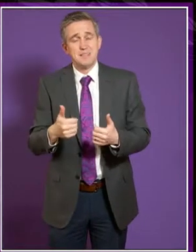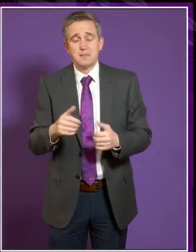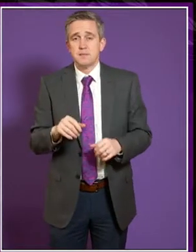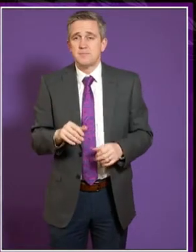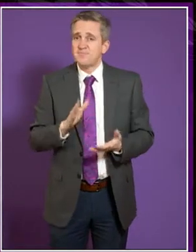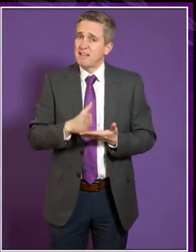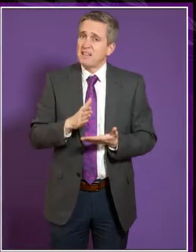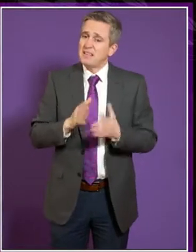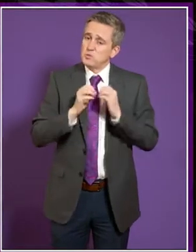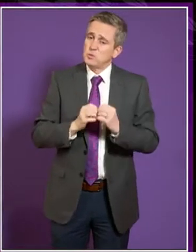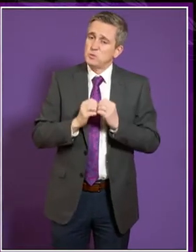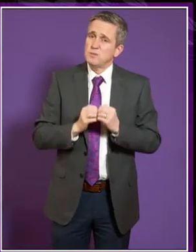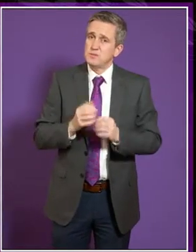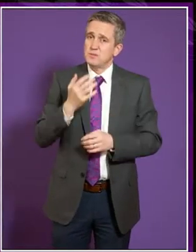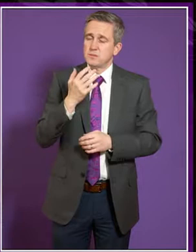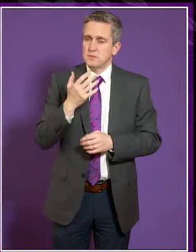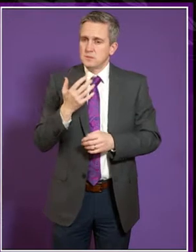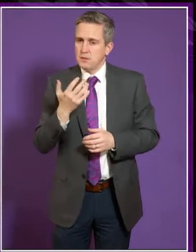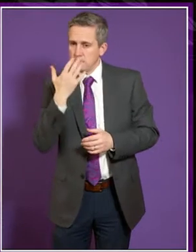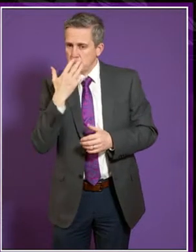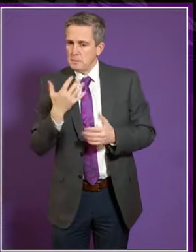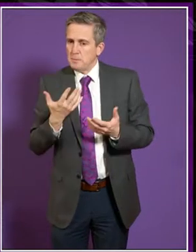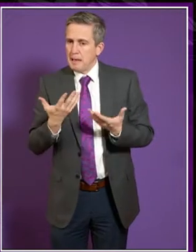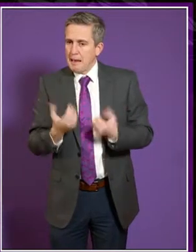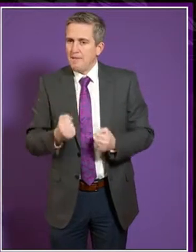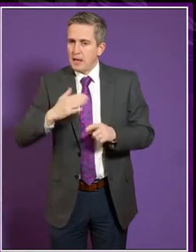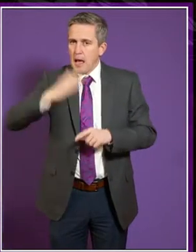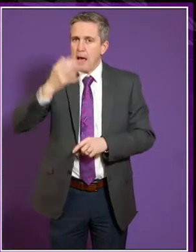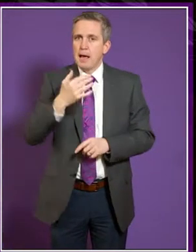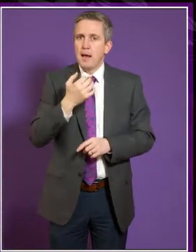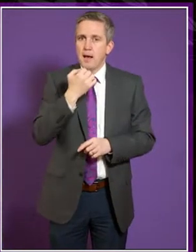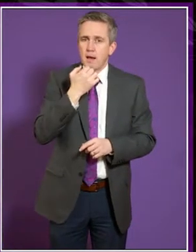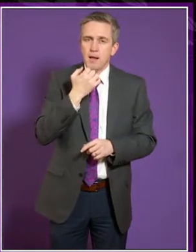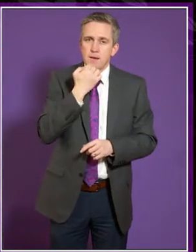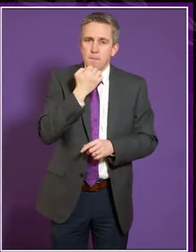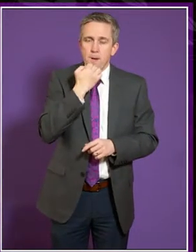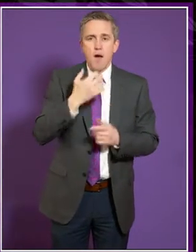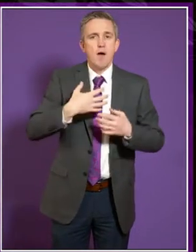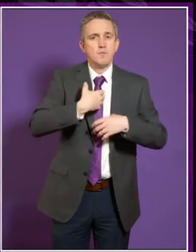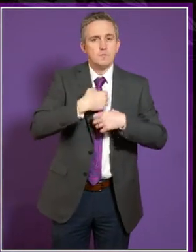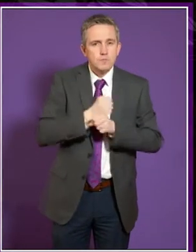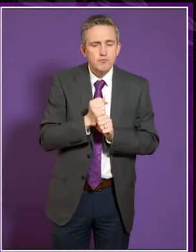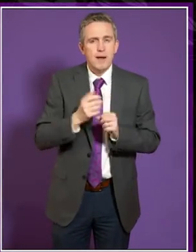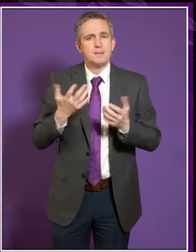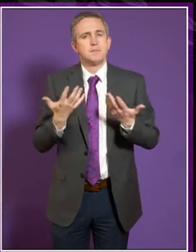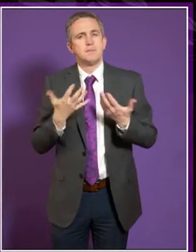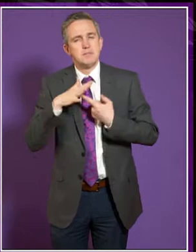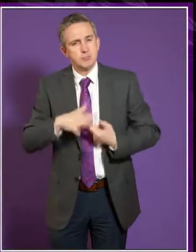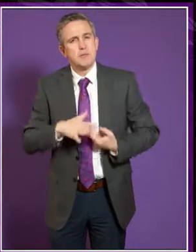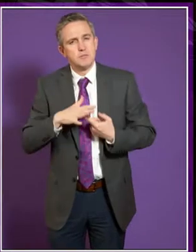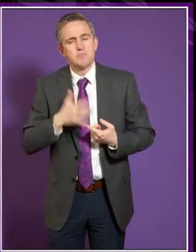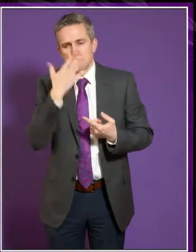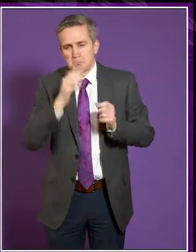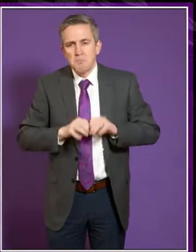among students, the levels of stress and depression among students. I think this is